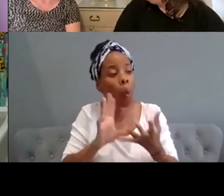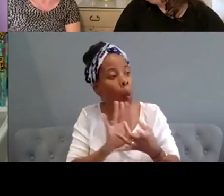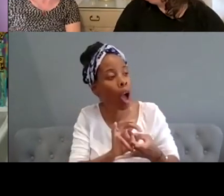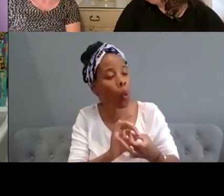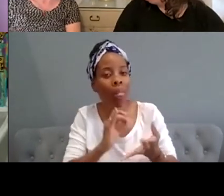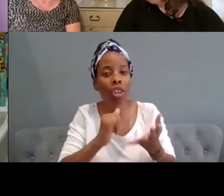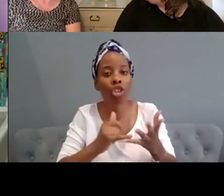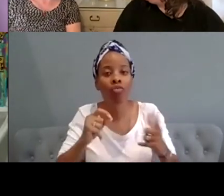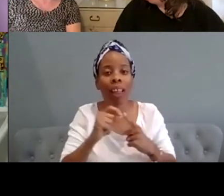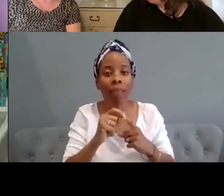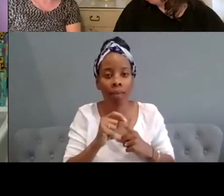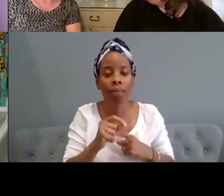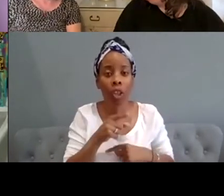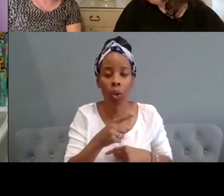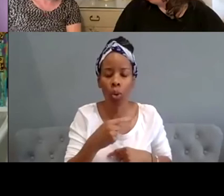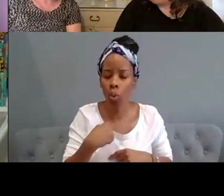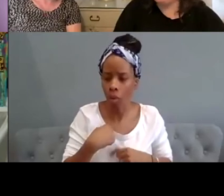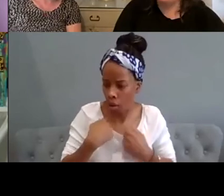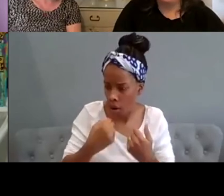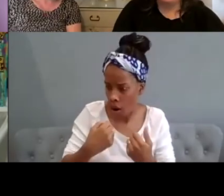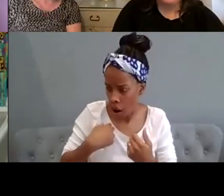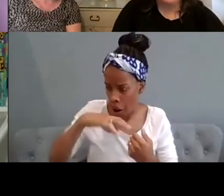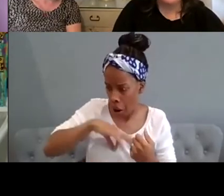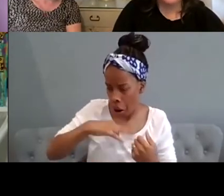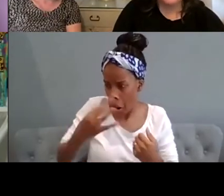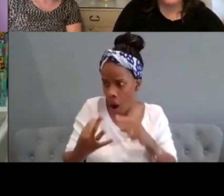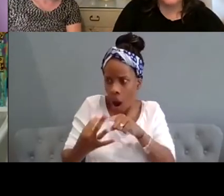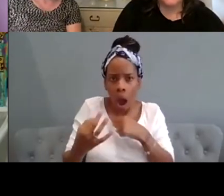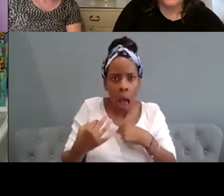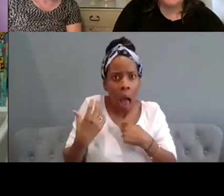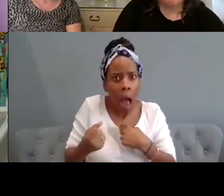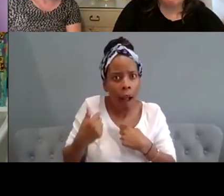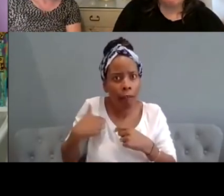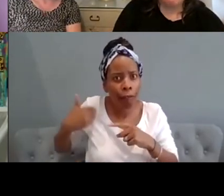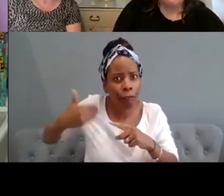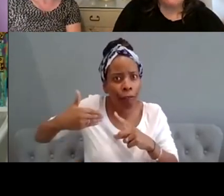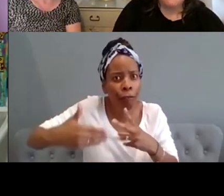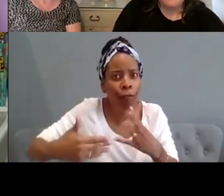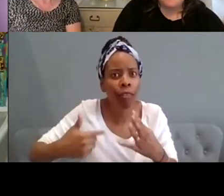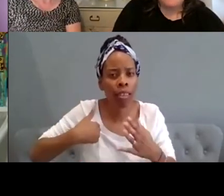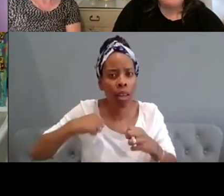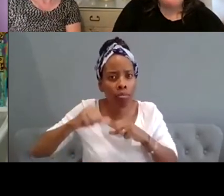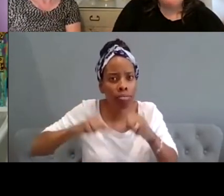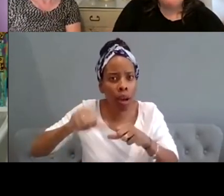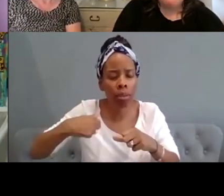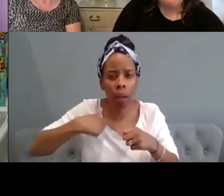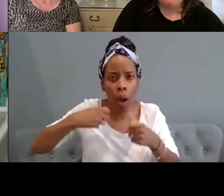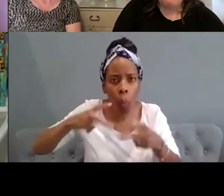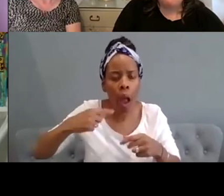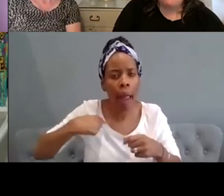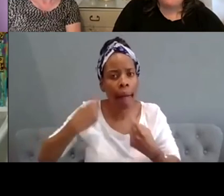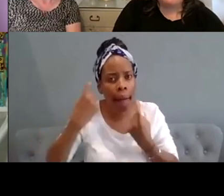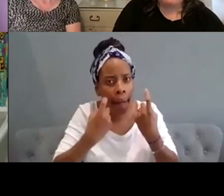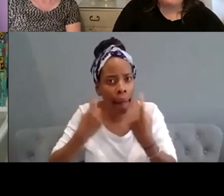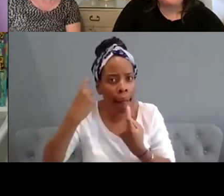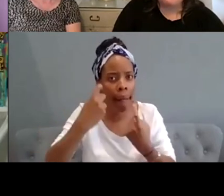recognize things about yourself and and and your own experience and processes and um and it takes us you know